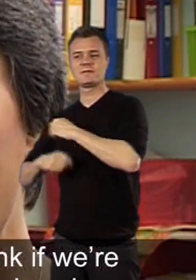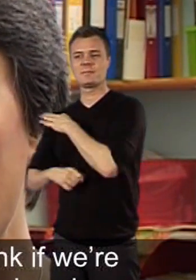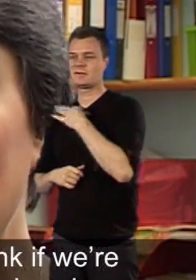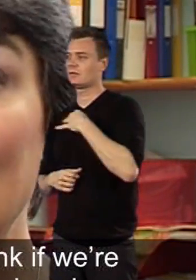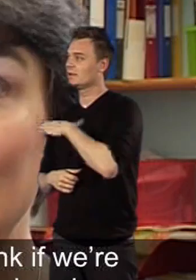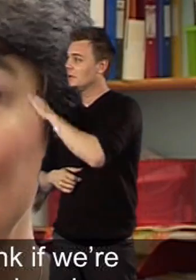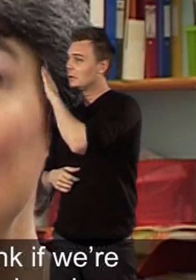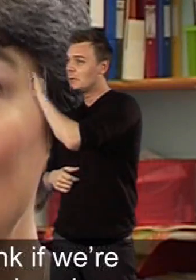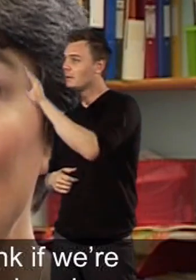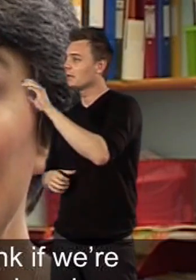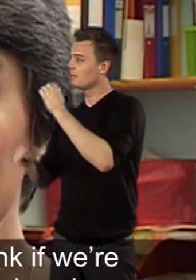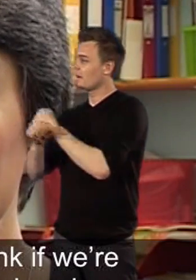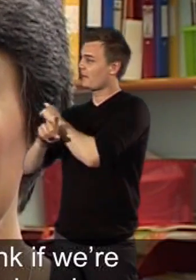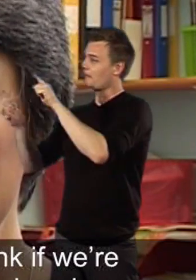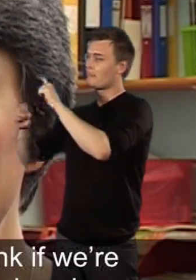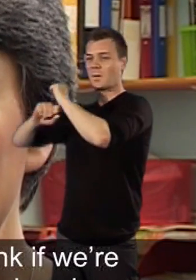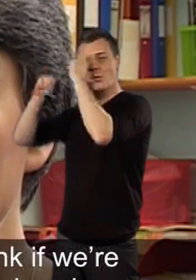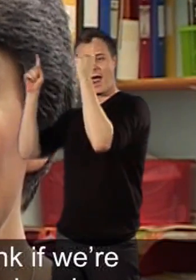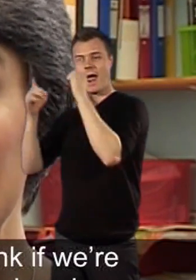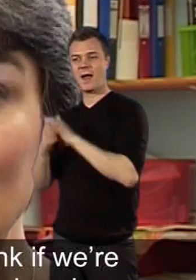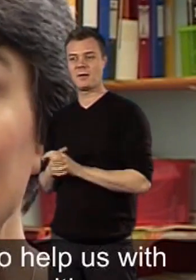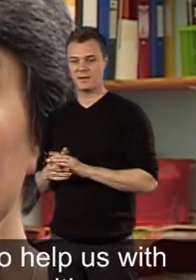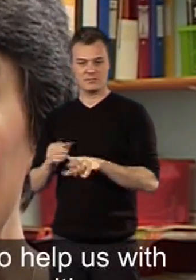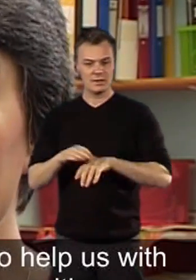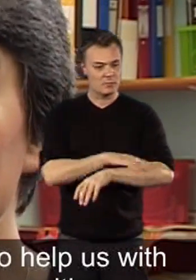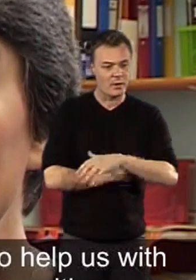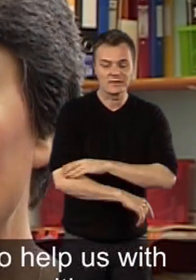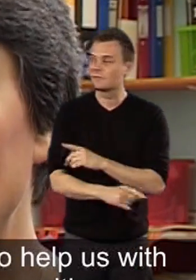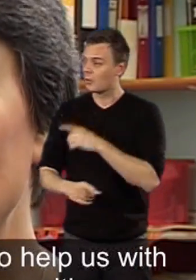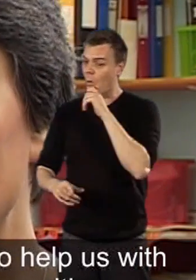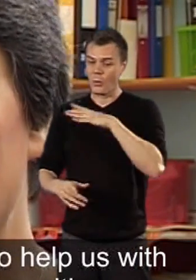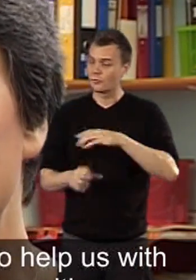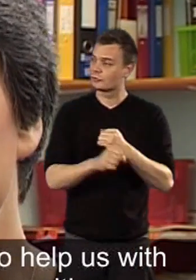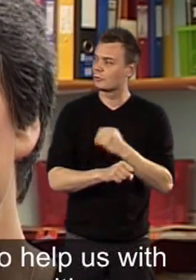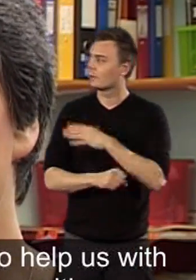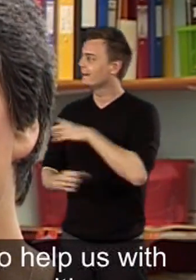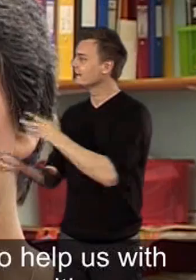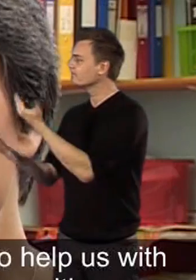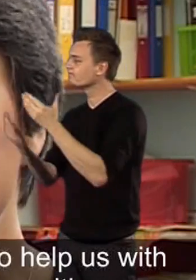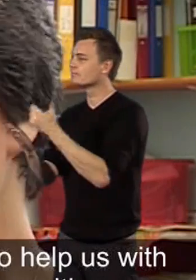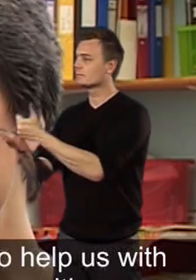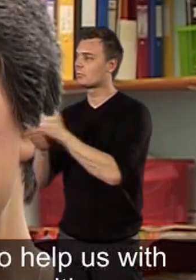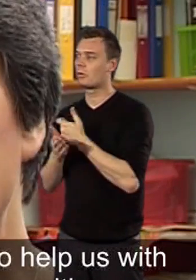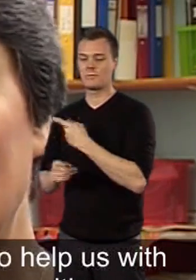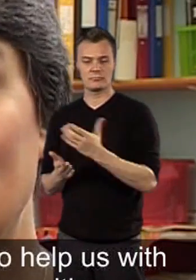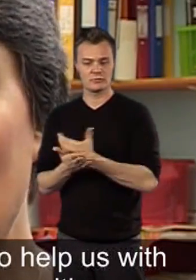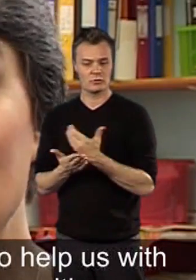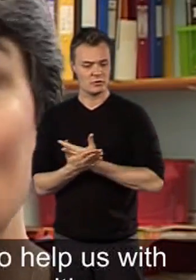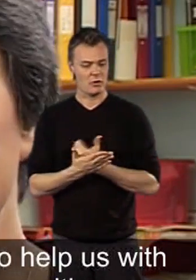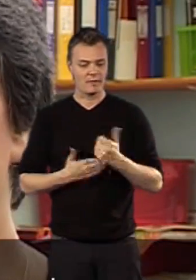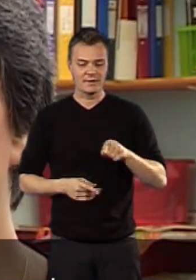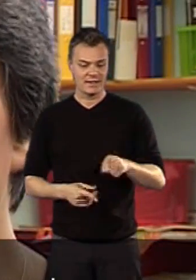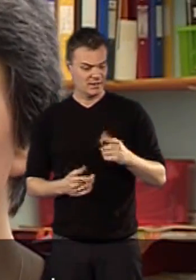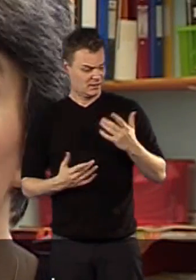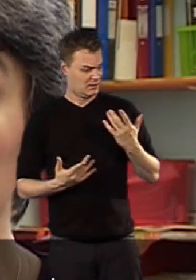medical, aware. I think if we've been proactive in phoning them and saying, well, we'll do this, but we need you to help us with resources, because often from their